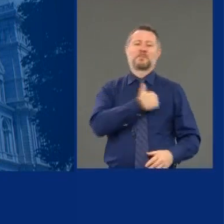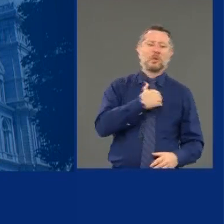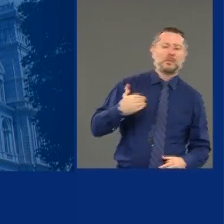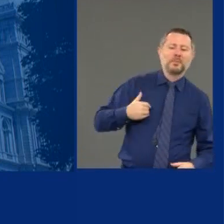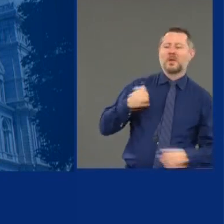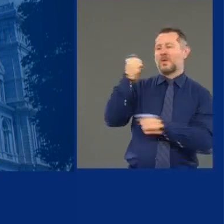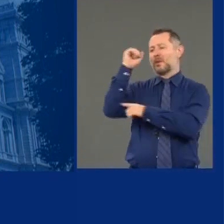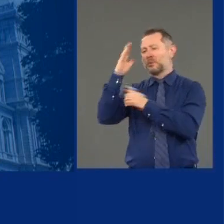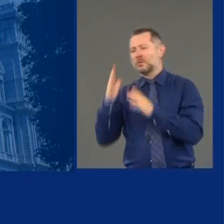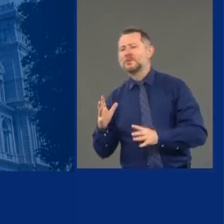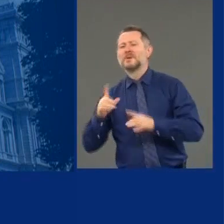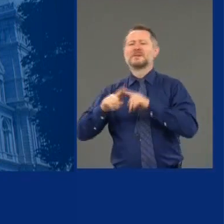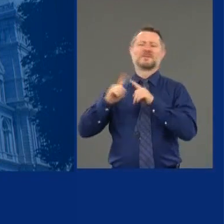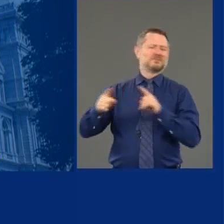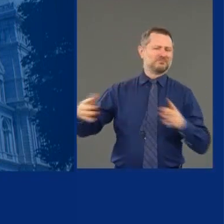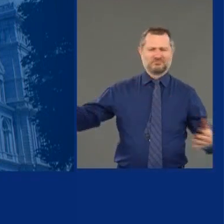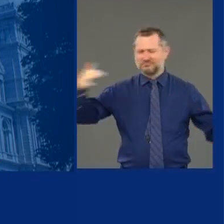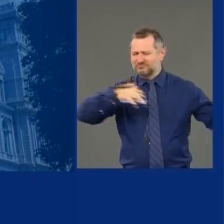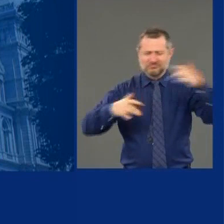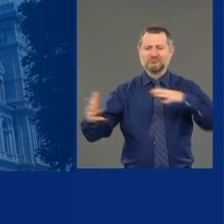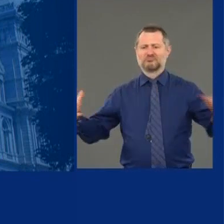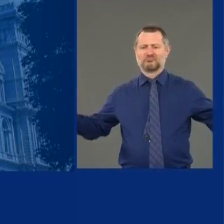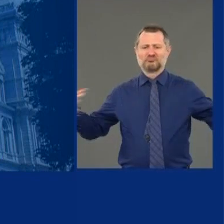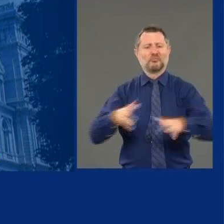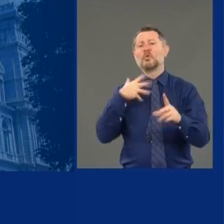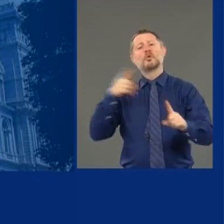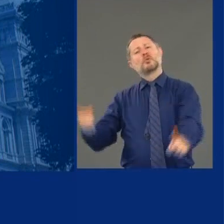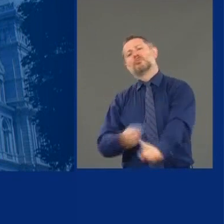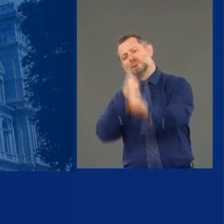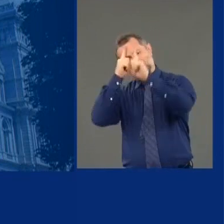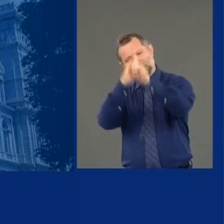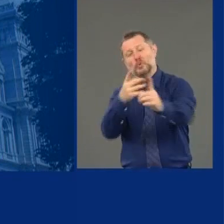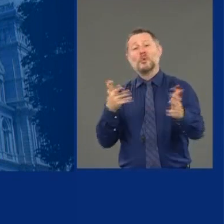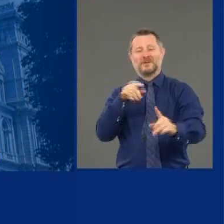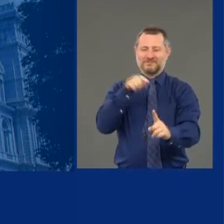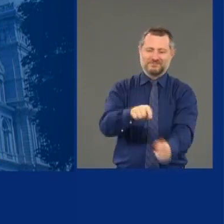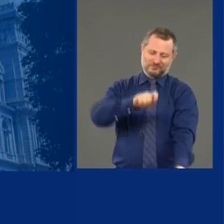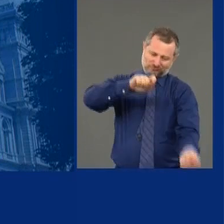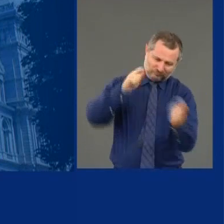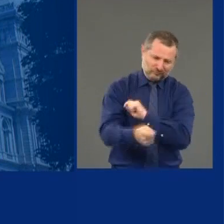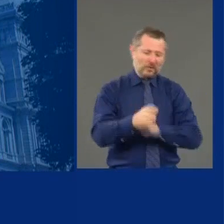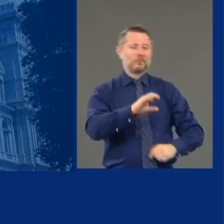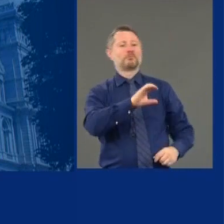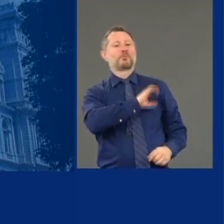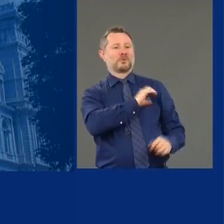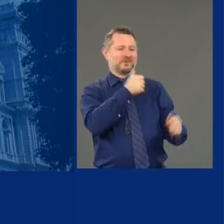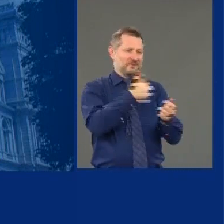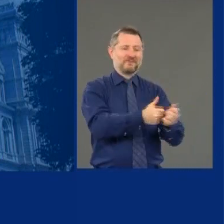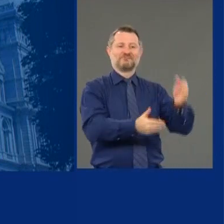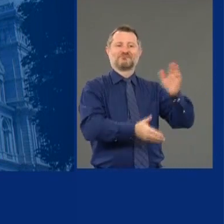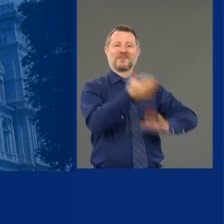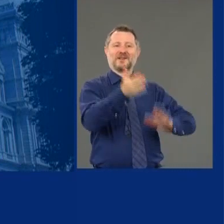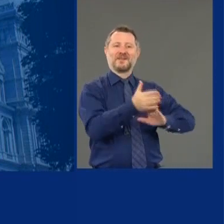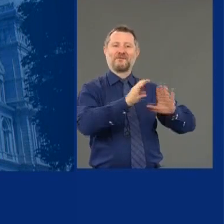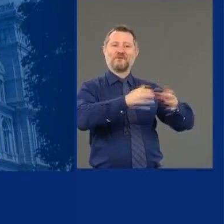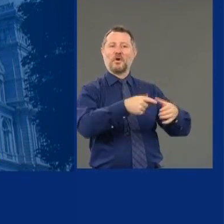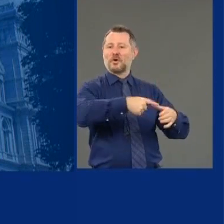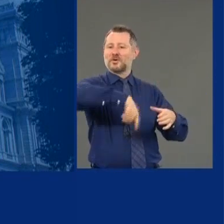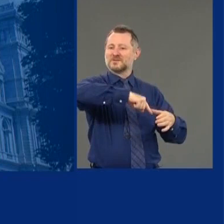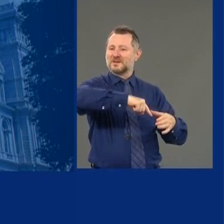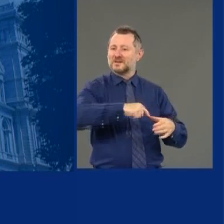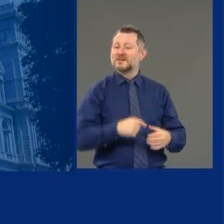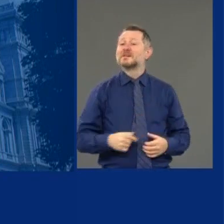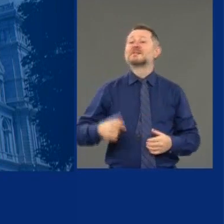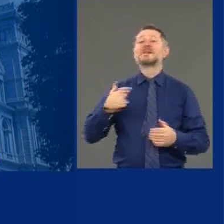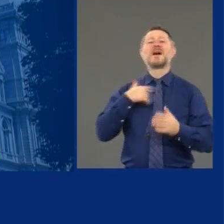and redesign their public safety function? How do we change the police? What do,